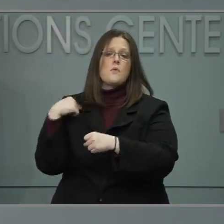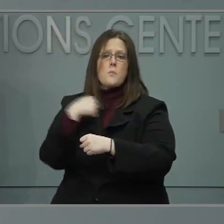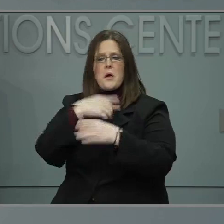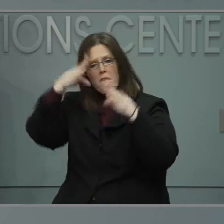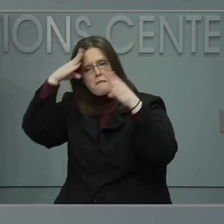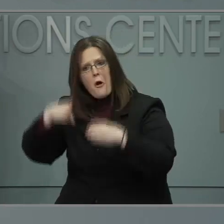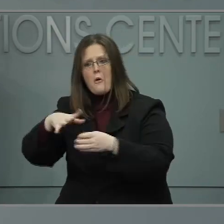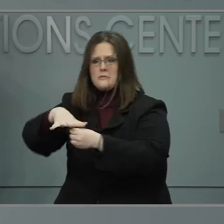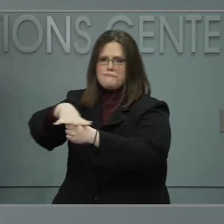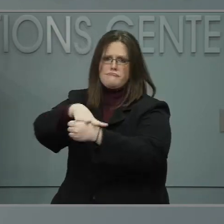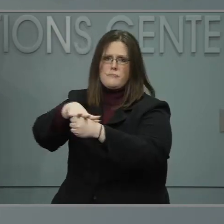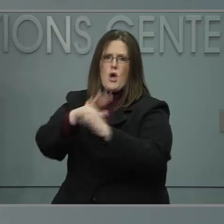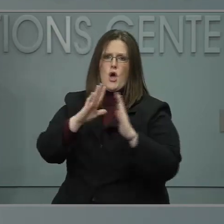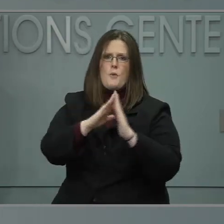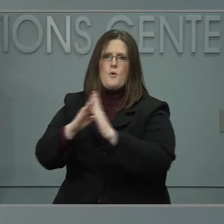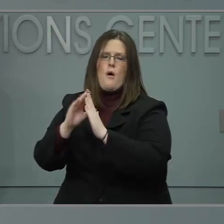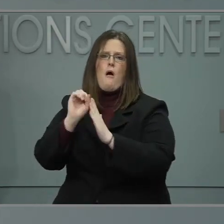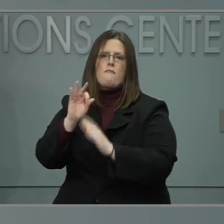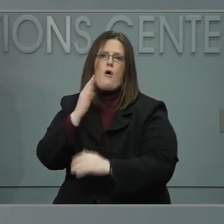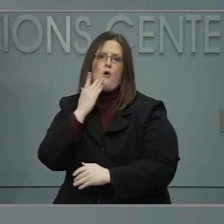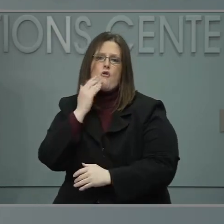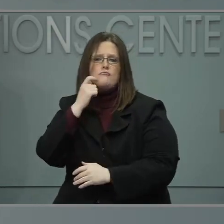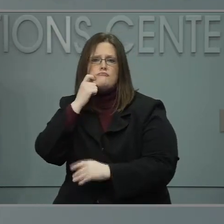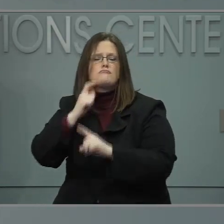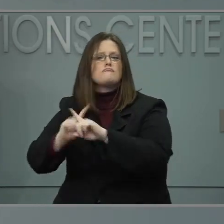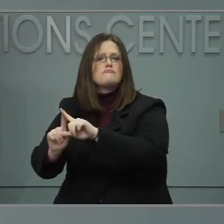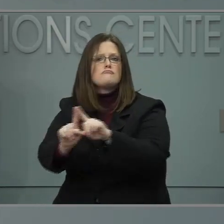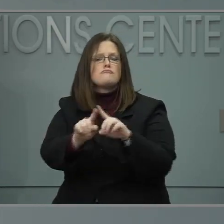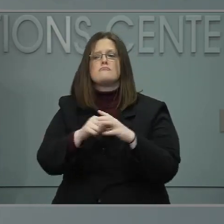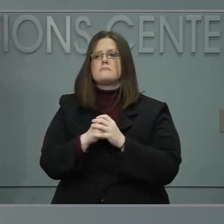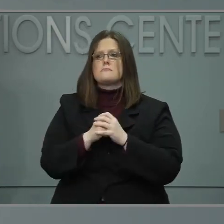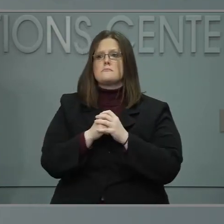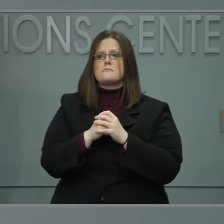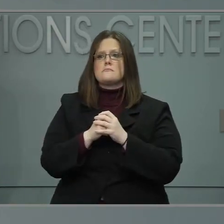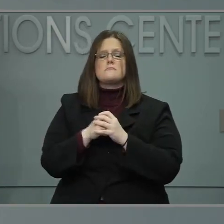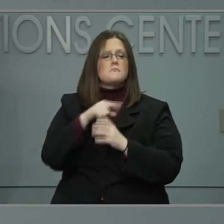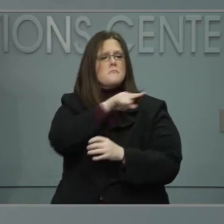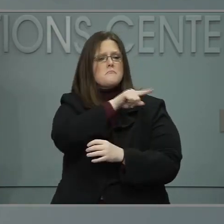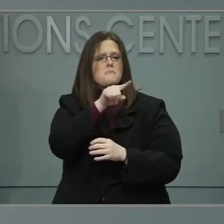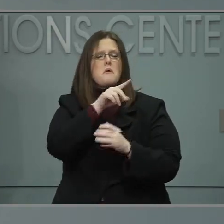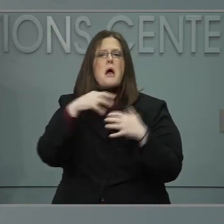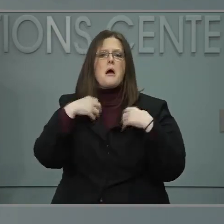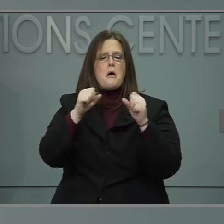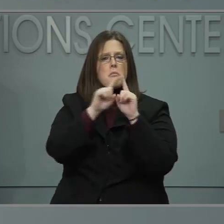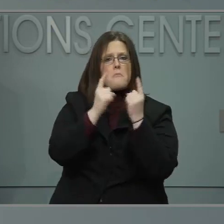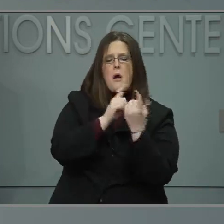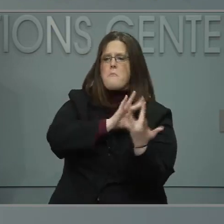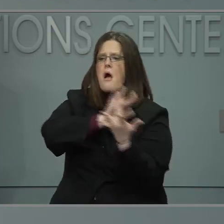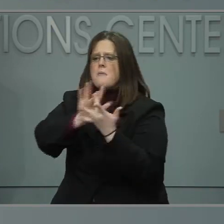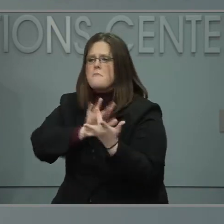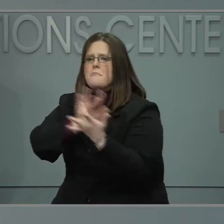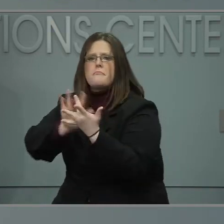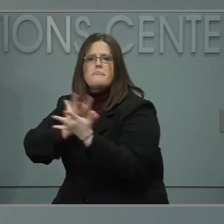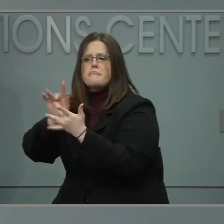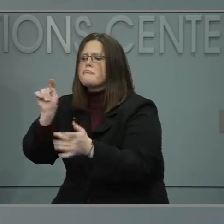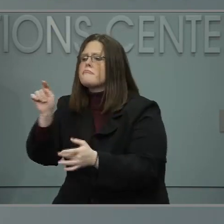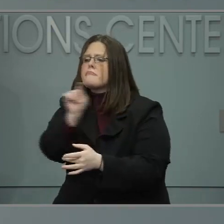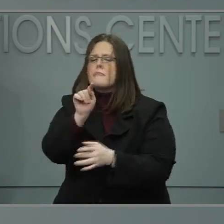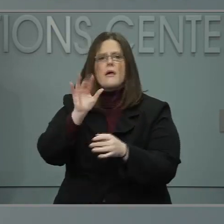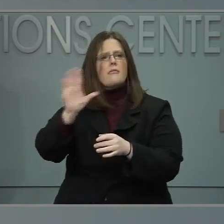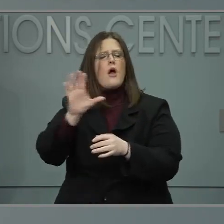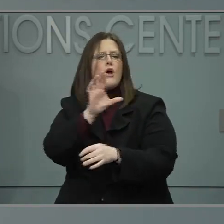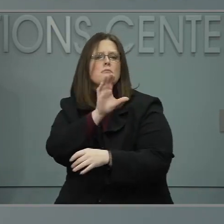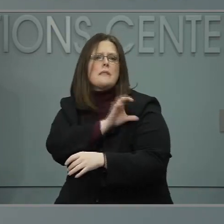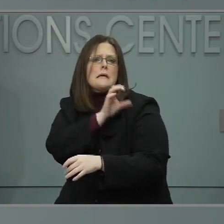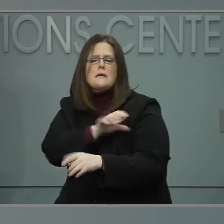They're reaching out to underserved communities and paying attention to equity and how they allocate doses, including weekly